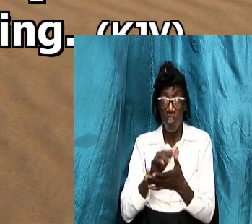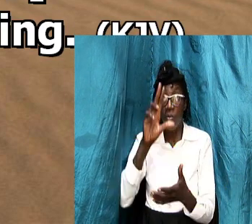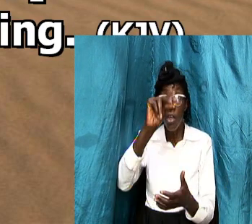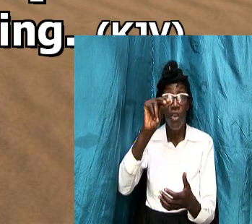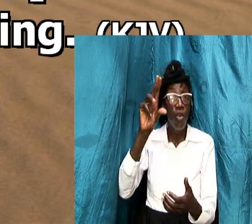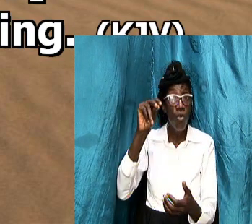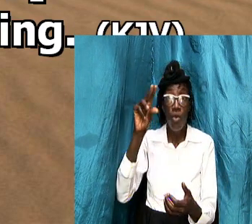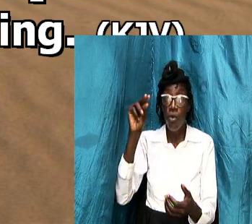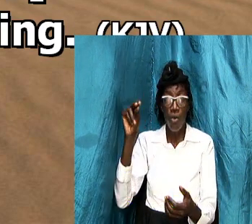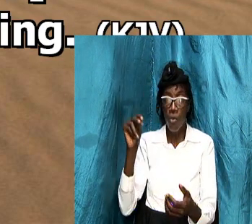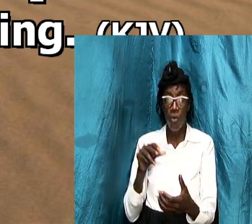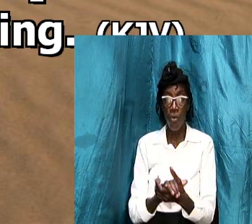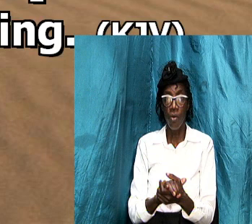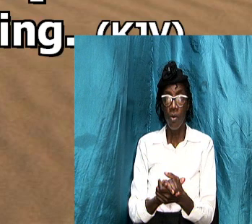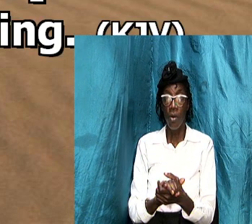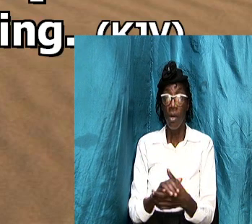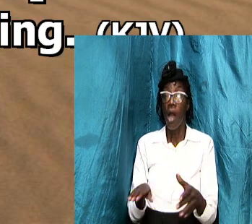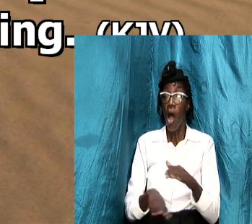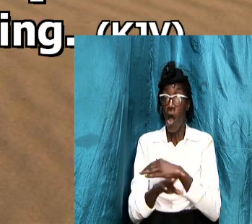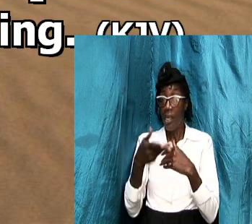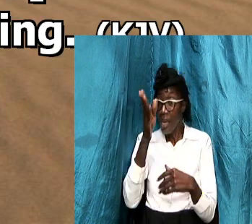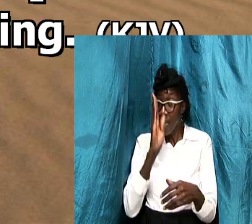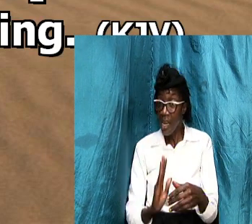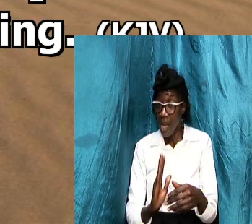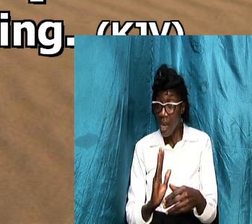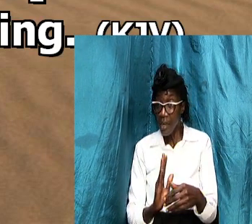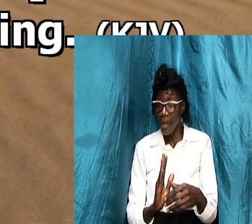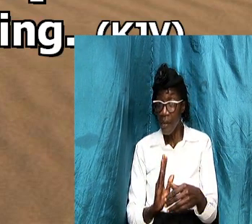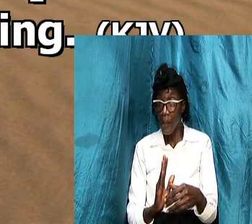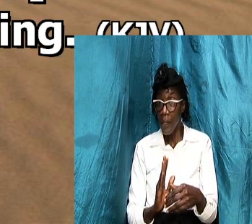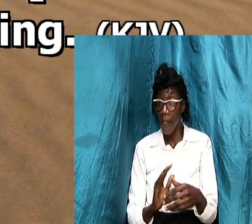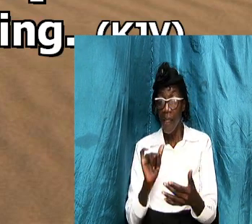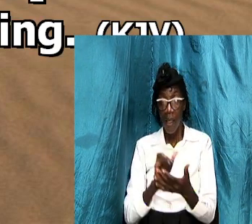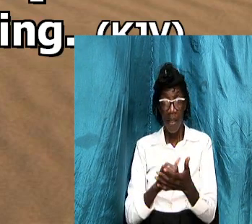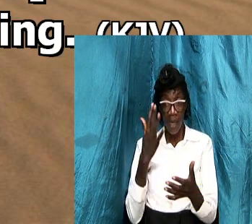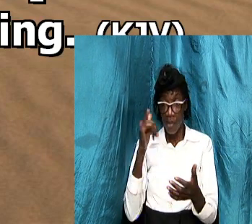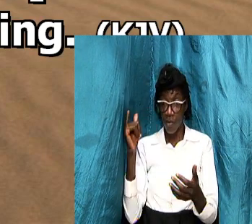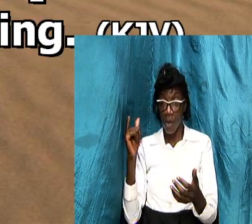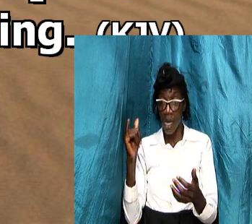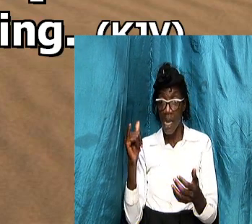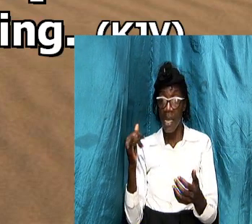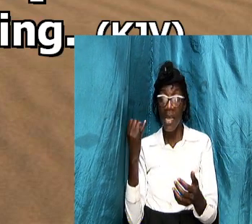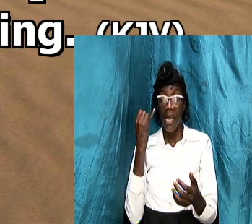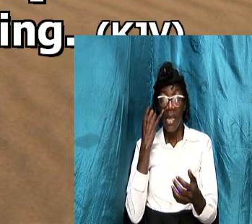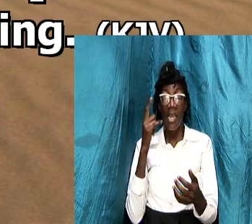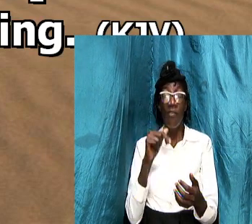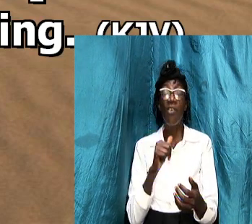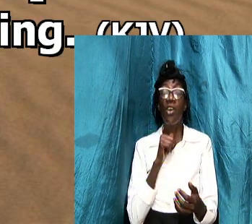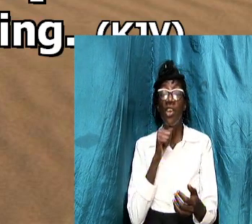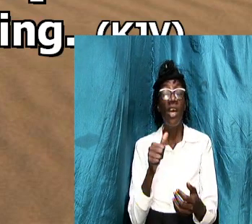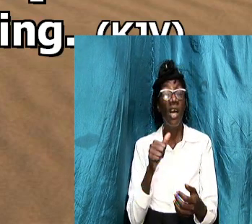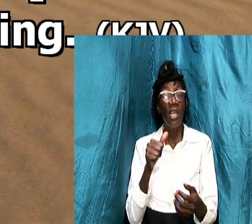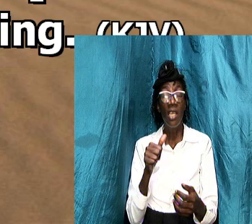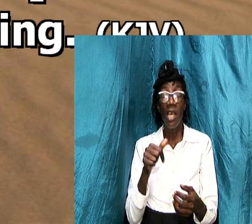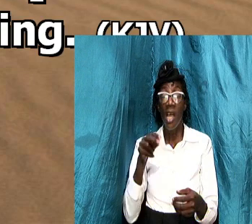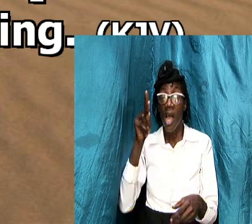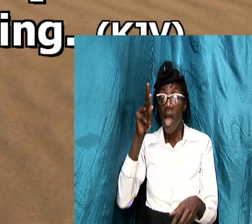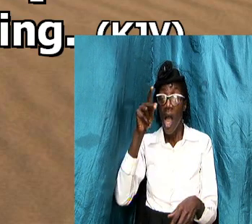it is that under god and this is why now if we are not at the place spiritually